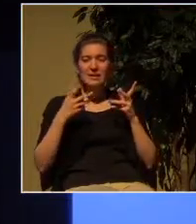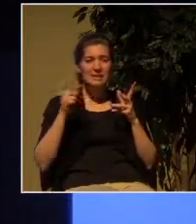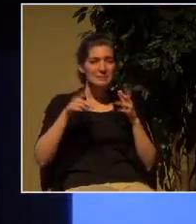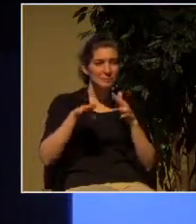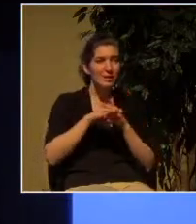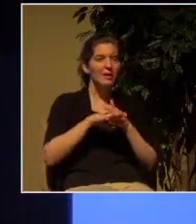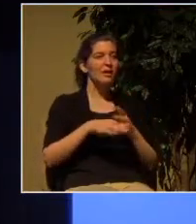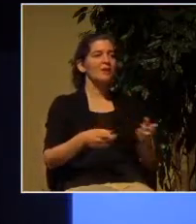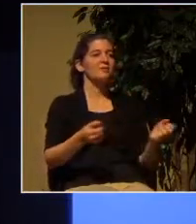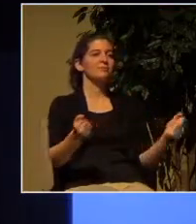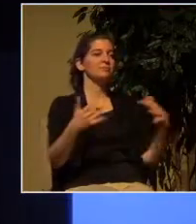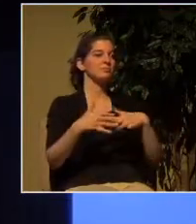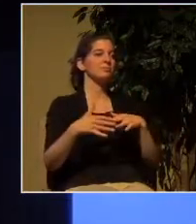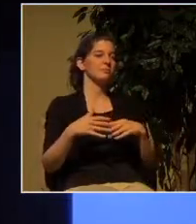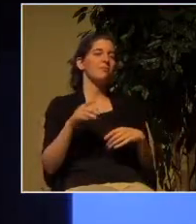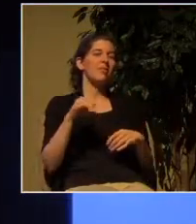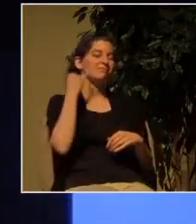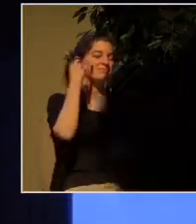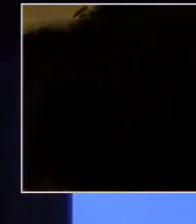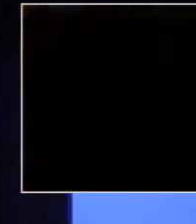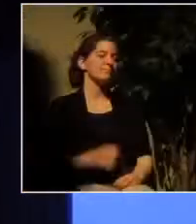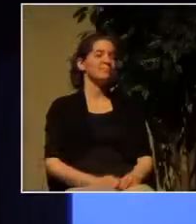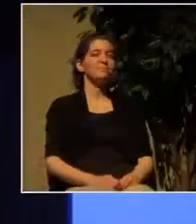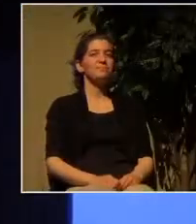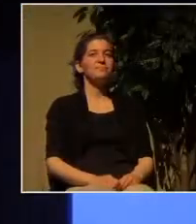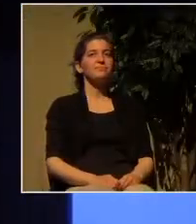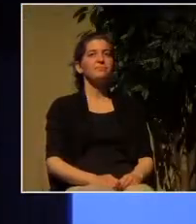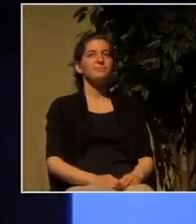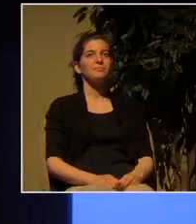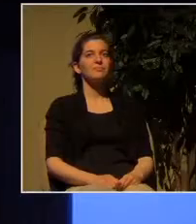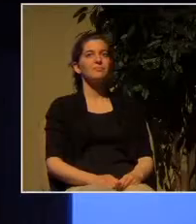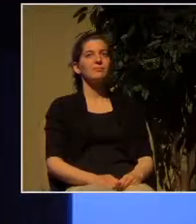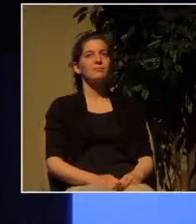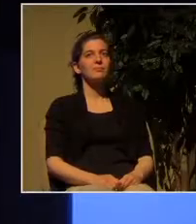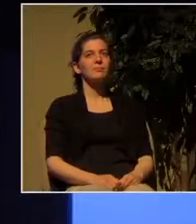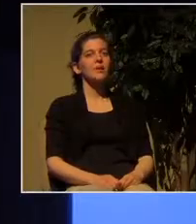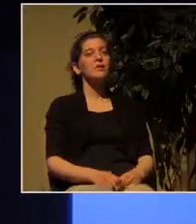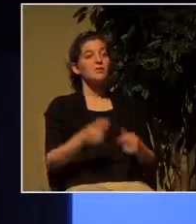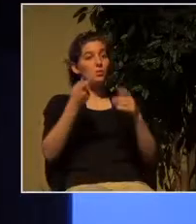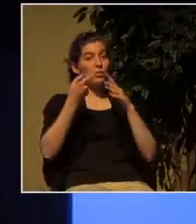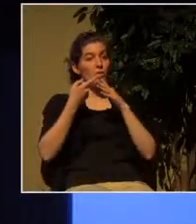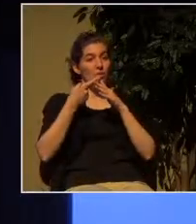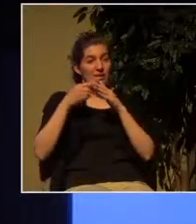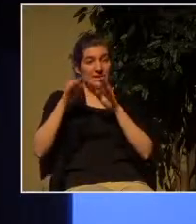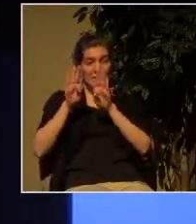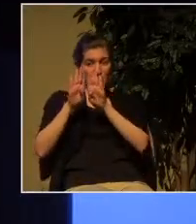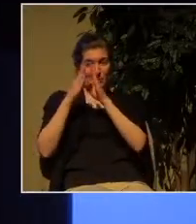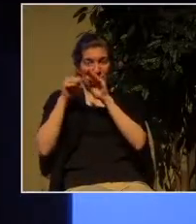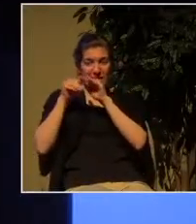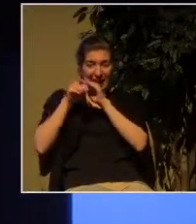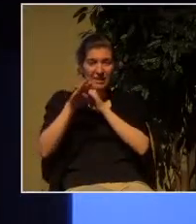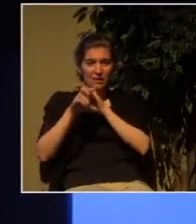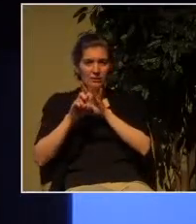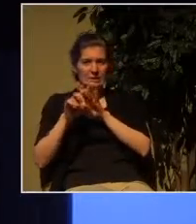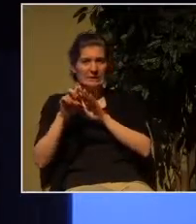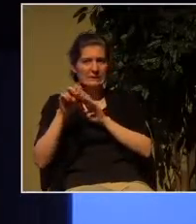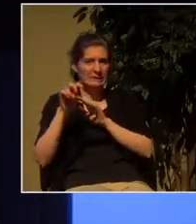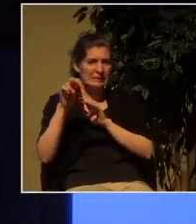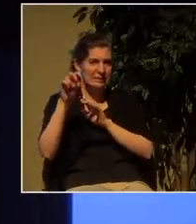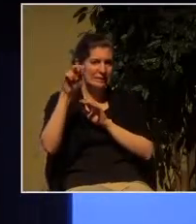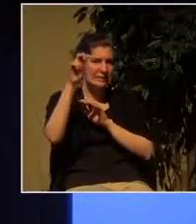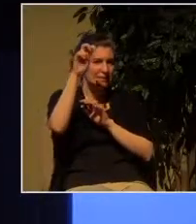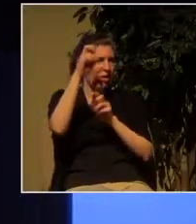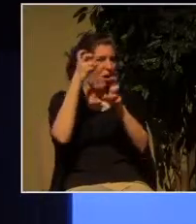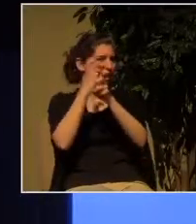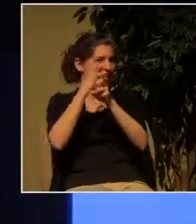starts rather steeply because the Christian life is a climb up when you first get into it then there's sort of a meandering path